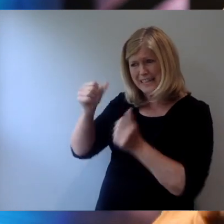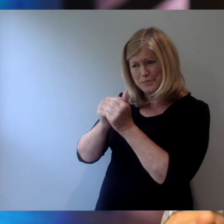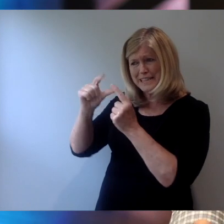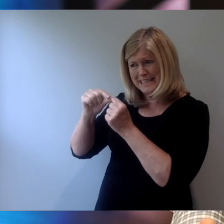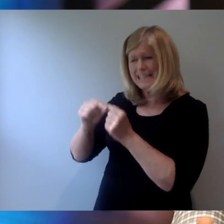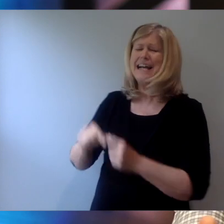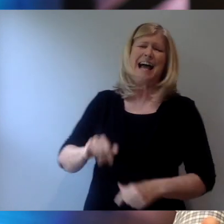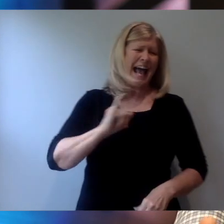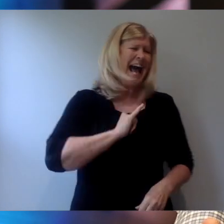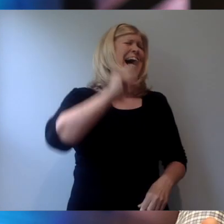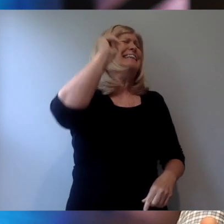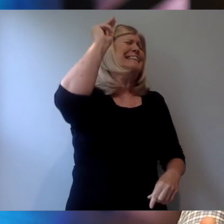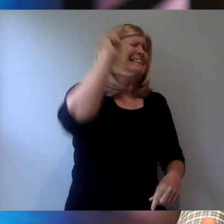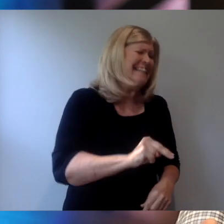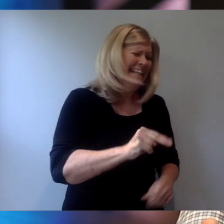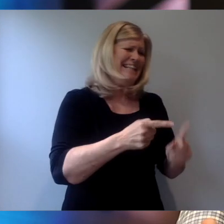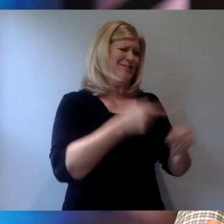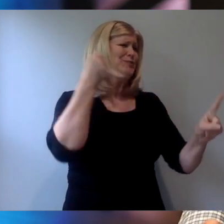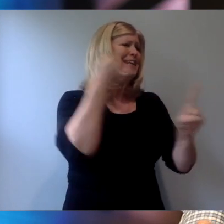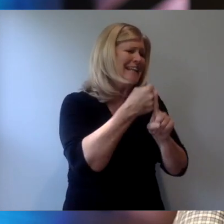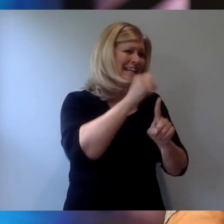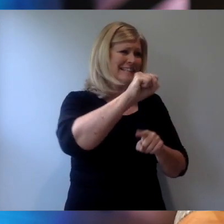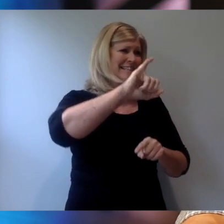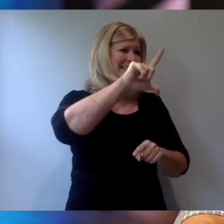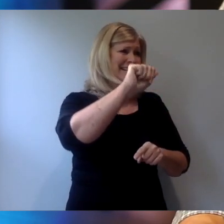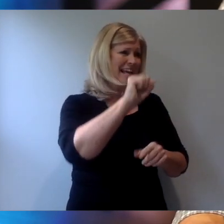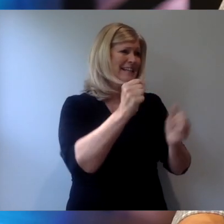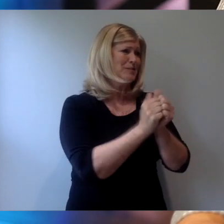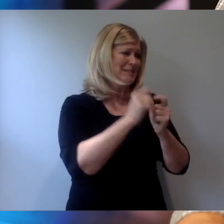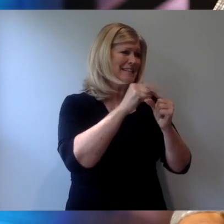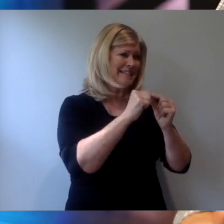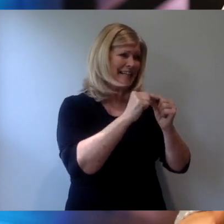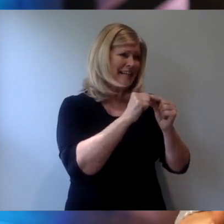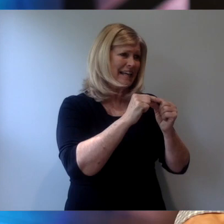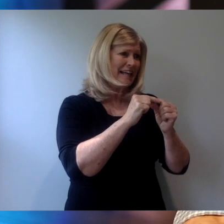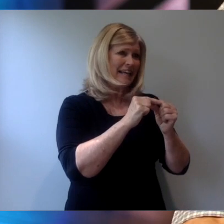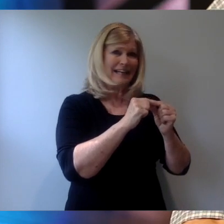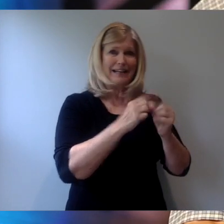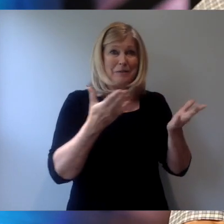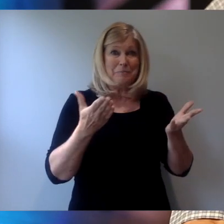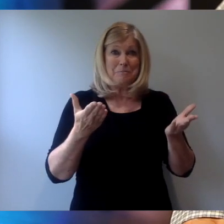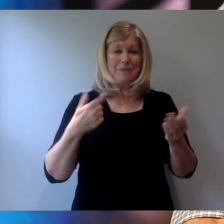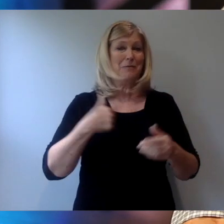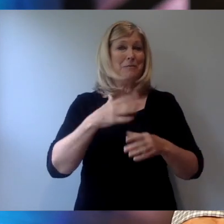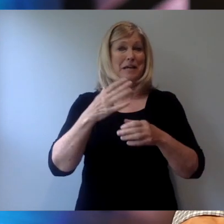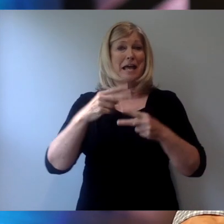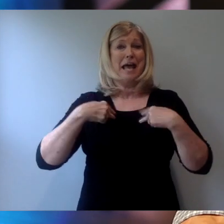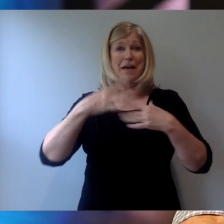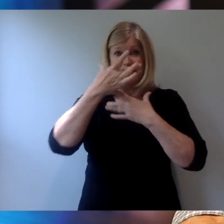need to hit Silas with the stick. We got some interesting needs sometimes,